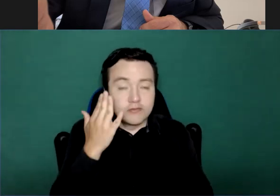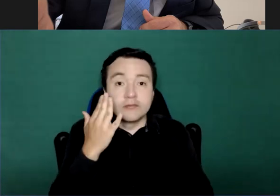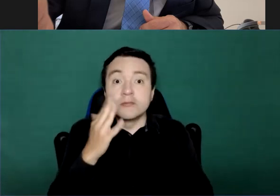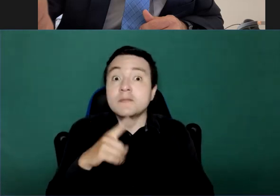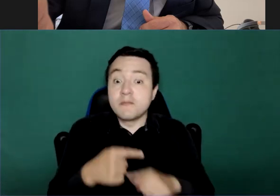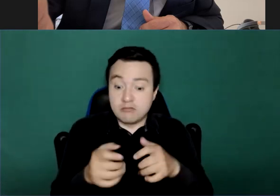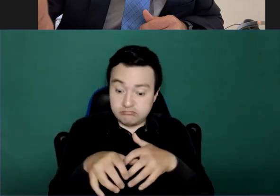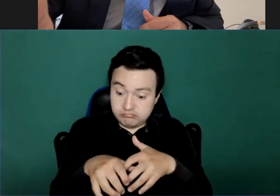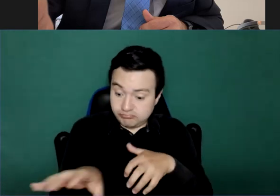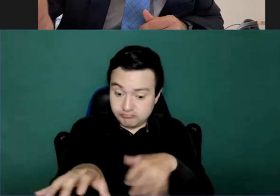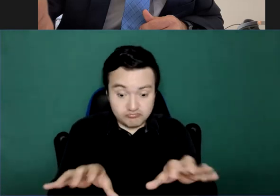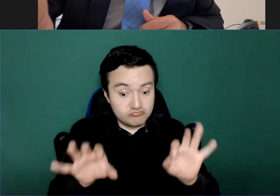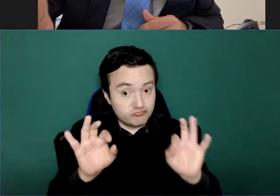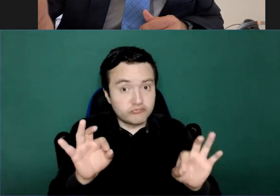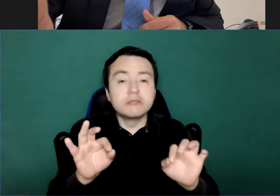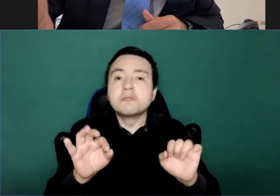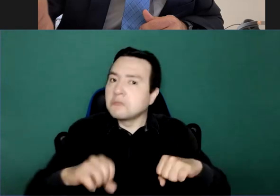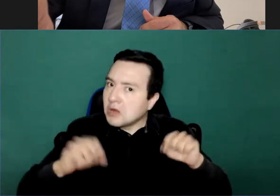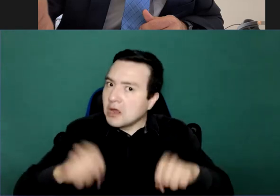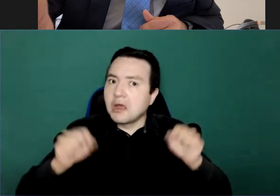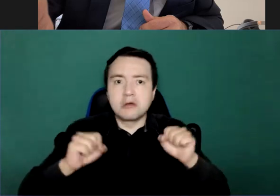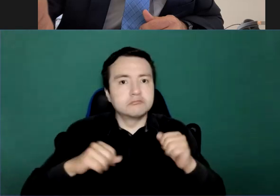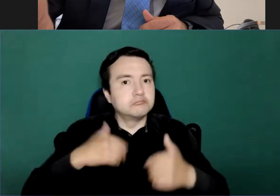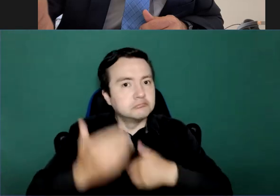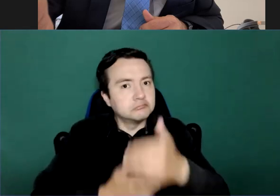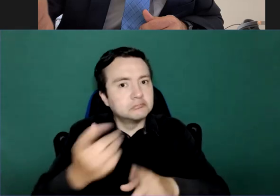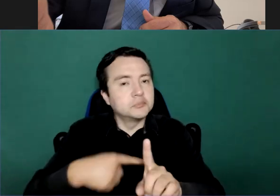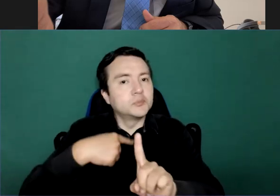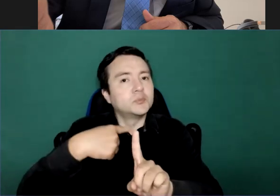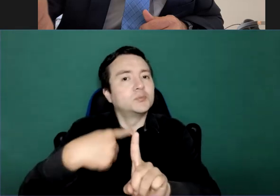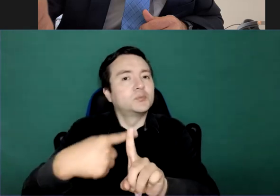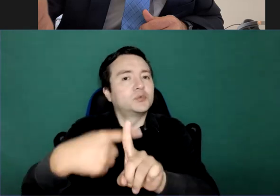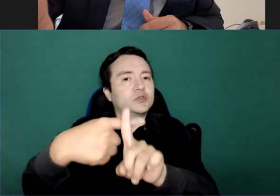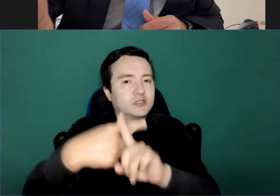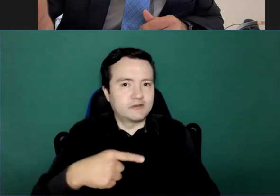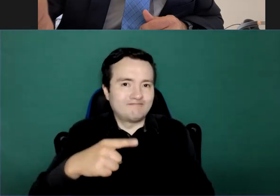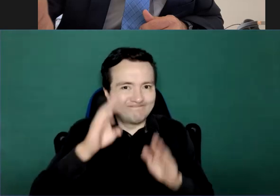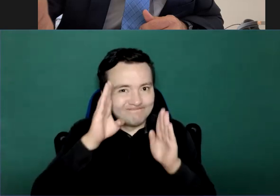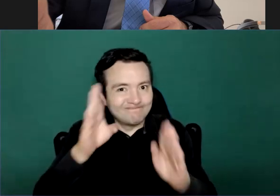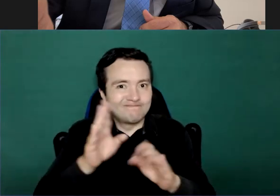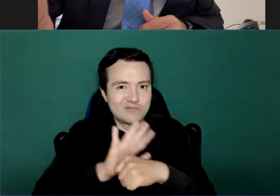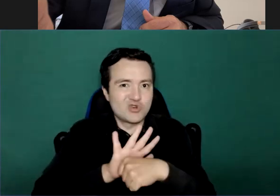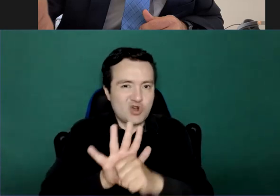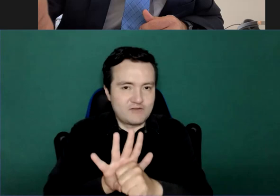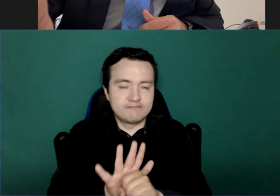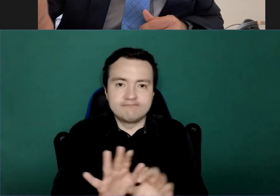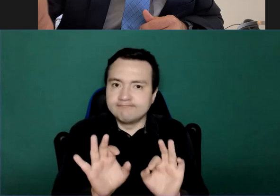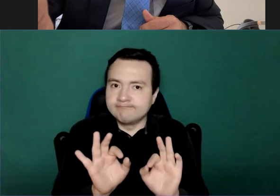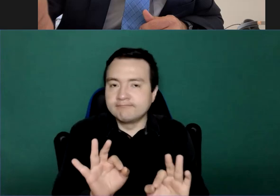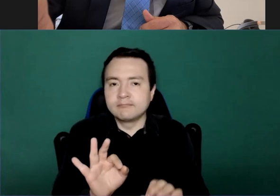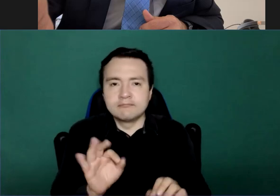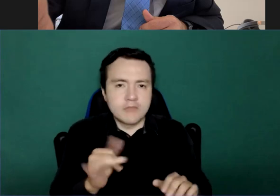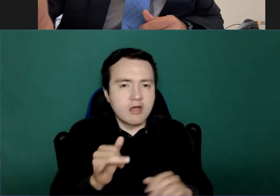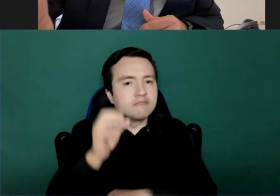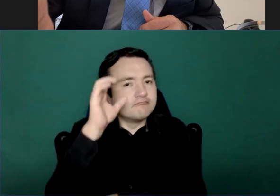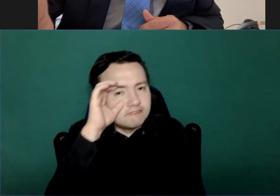We also heard universally from Panama and Trinidad and Tobago and from the global perspective about the importance of strengthening mental health systems